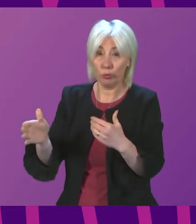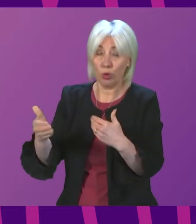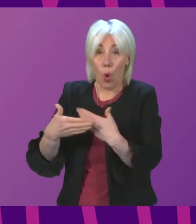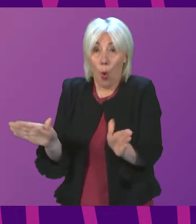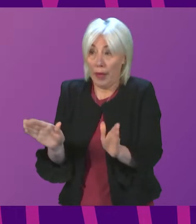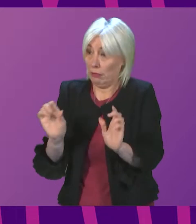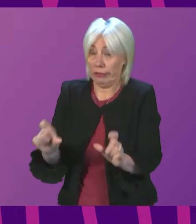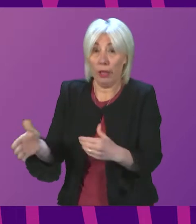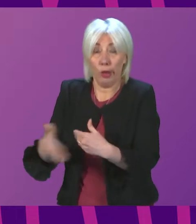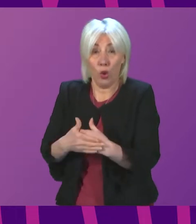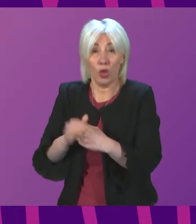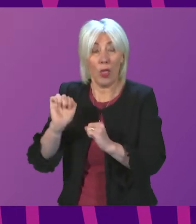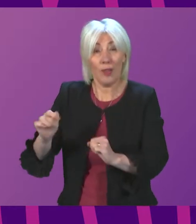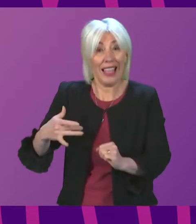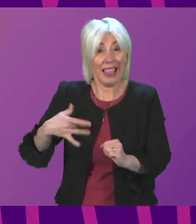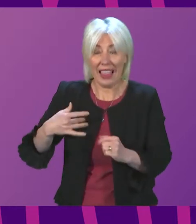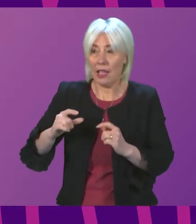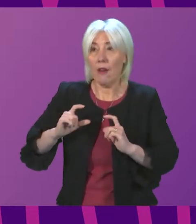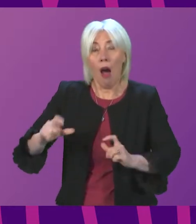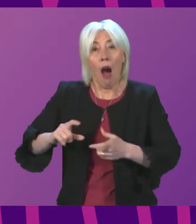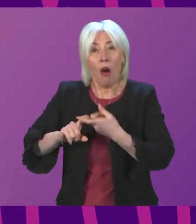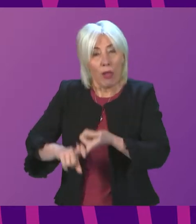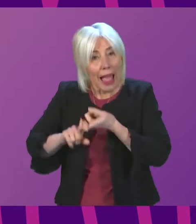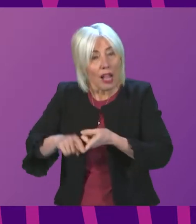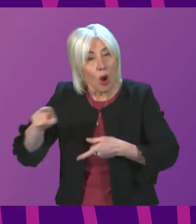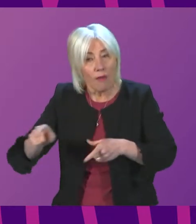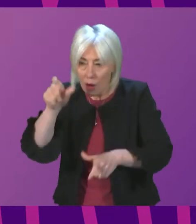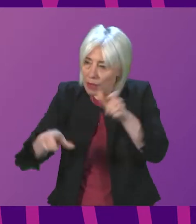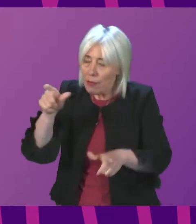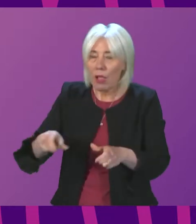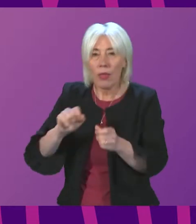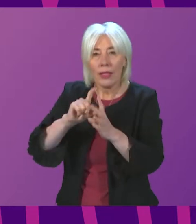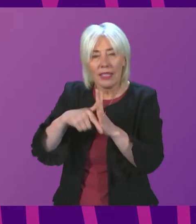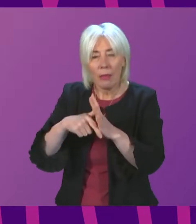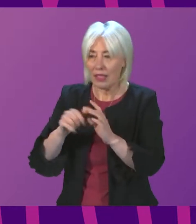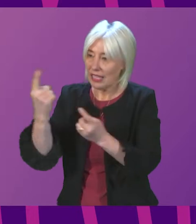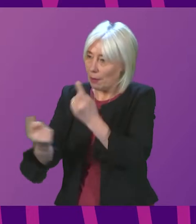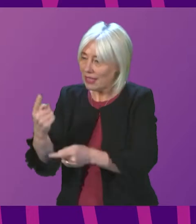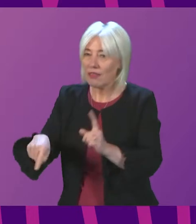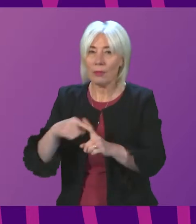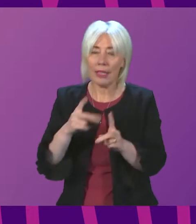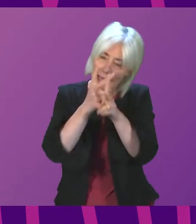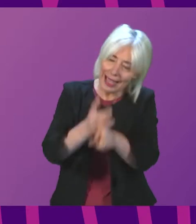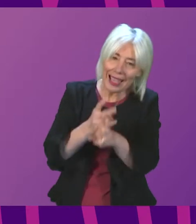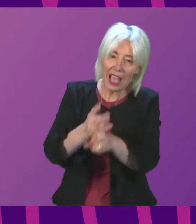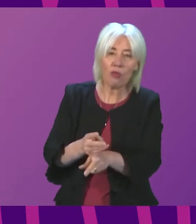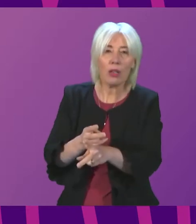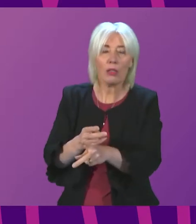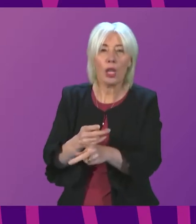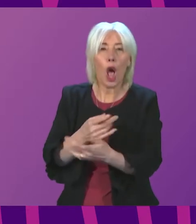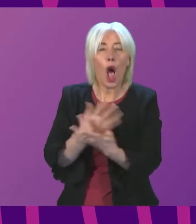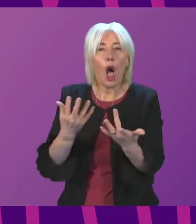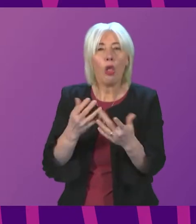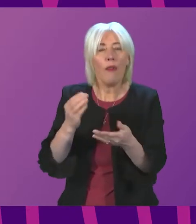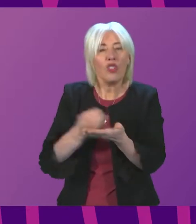These centres used to be a lifeline both for people with disabilities and their carers. A lot of Charity One Day services have been